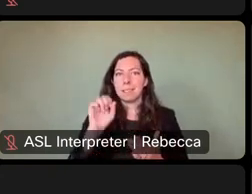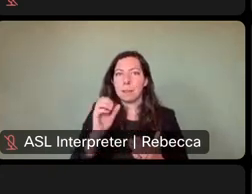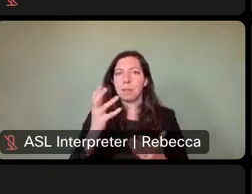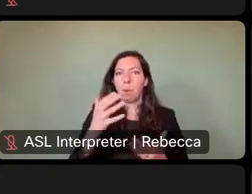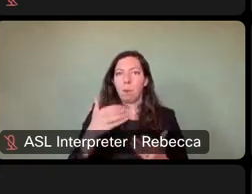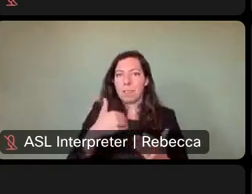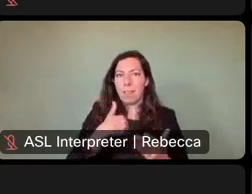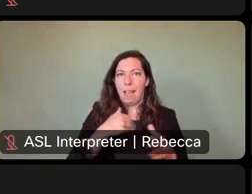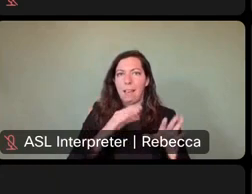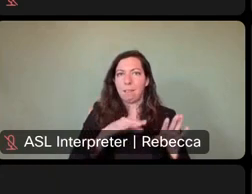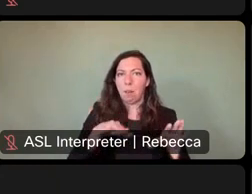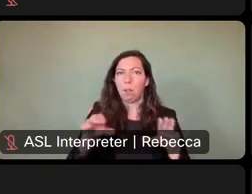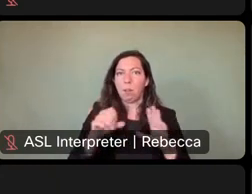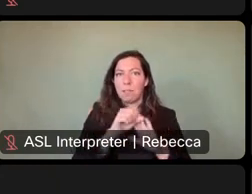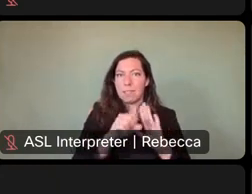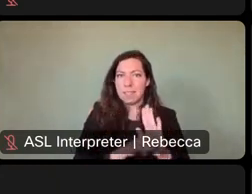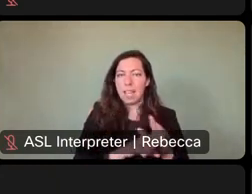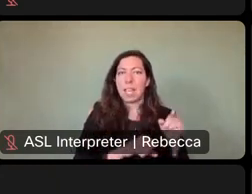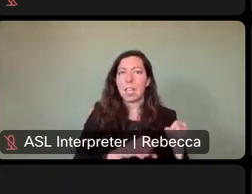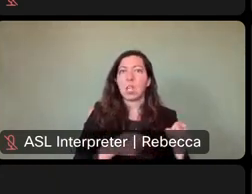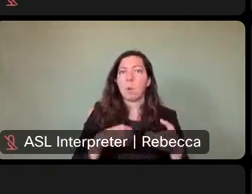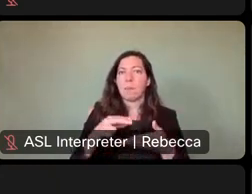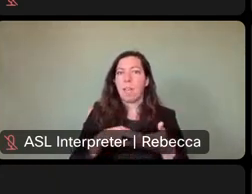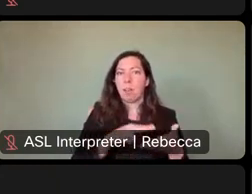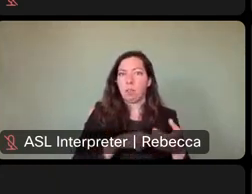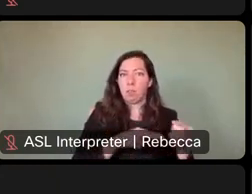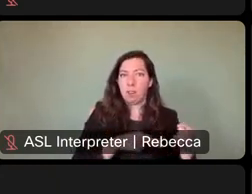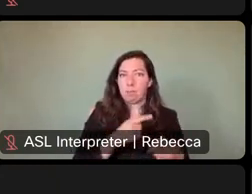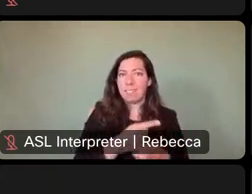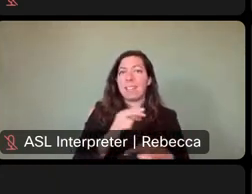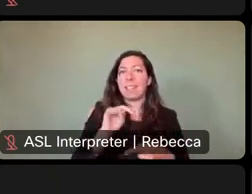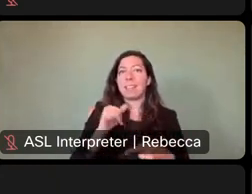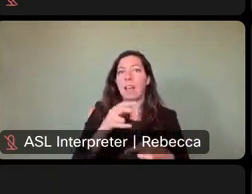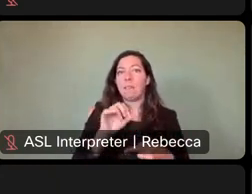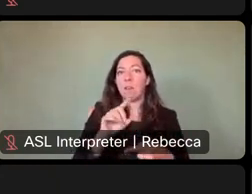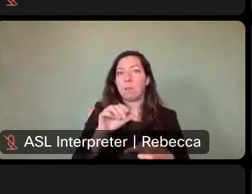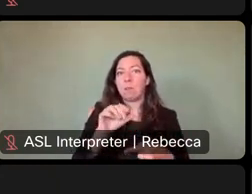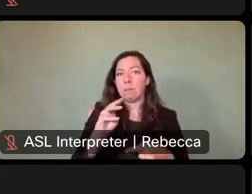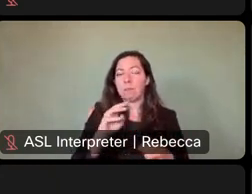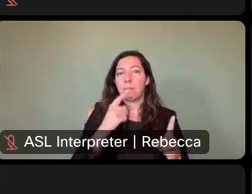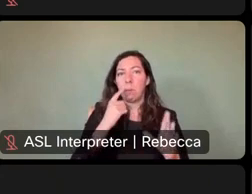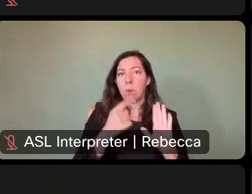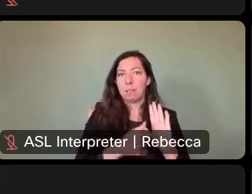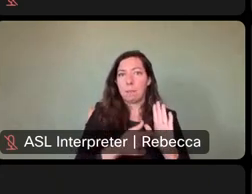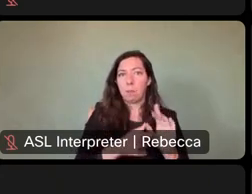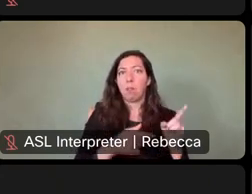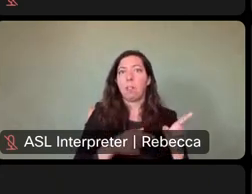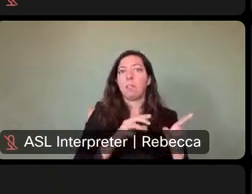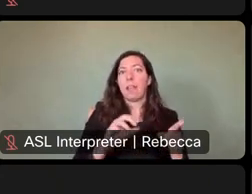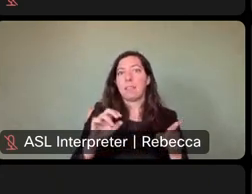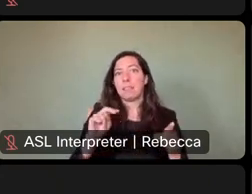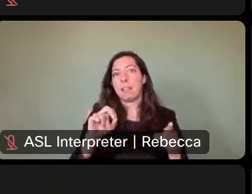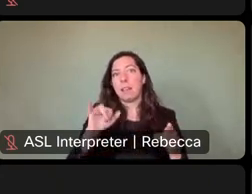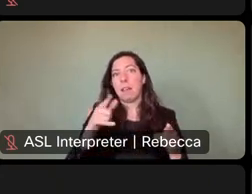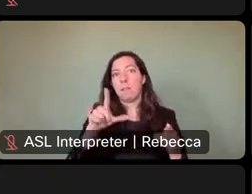contract with that provider. Up at Navajo Dam Enterprise, Navajo Dam Enterprises would be at Navajo Lake, Marina del Sur,